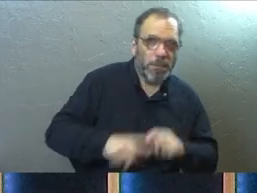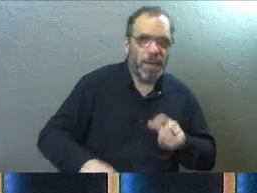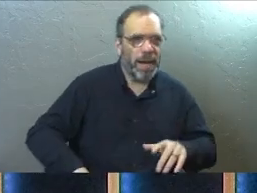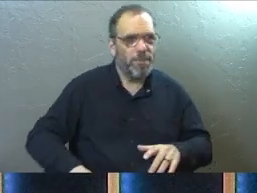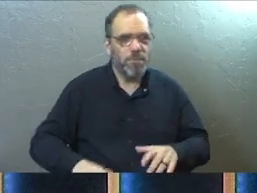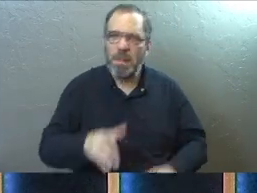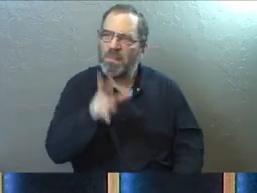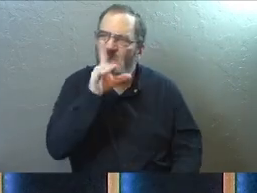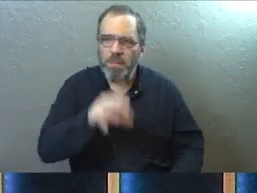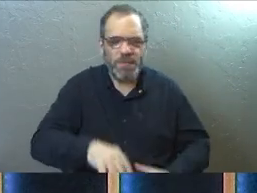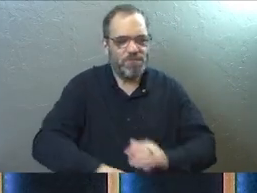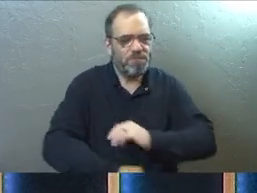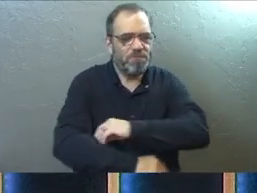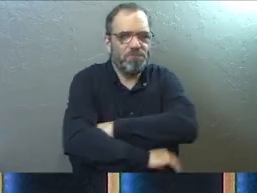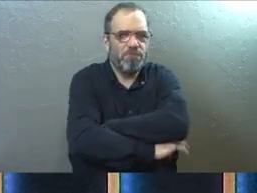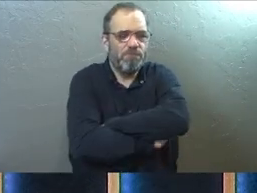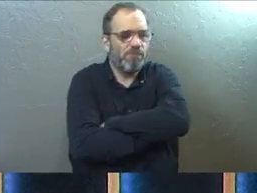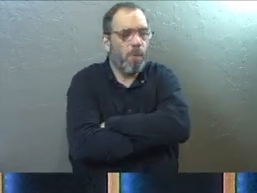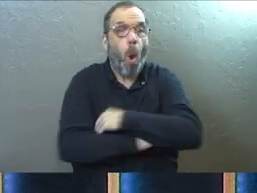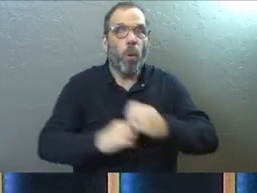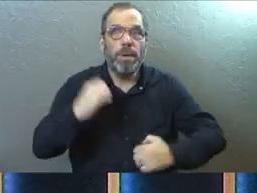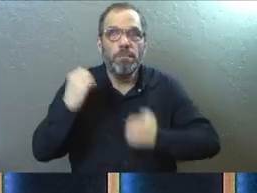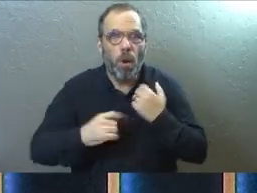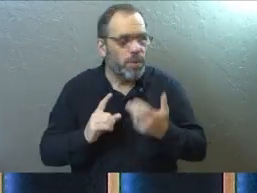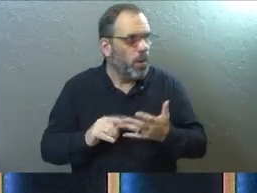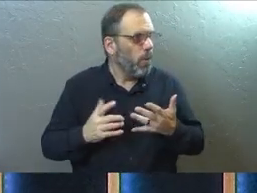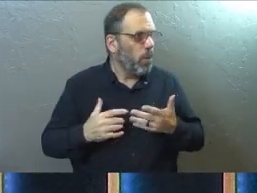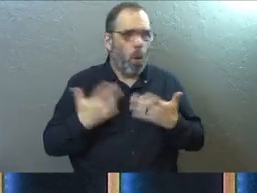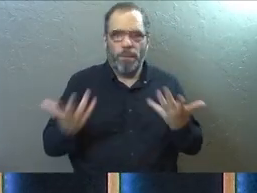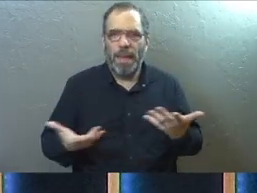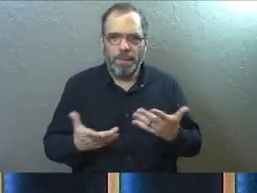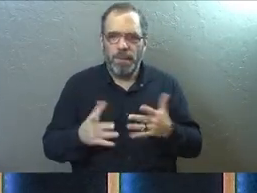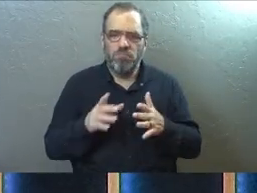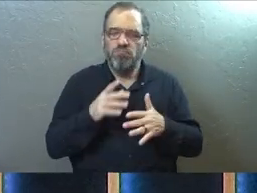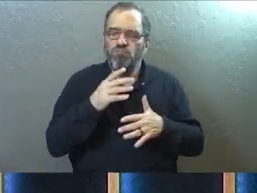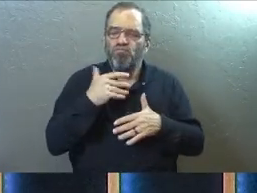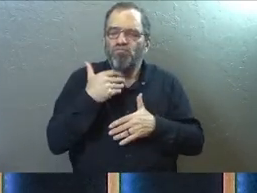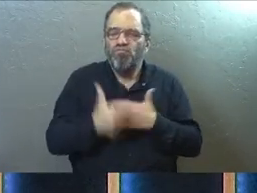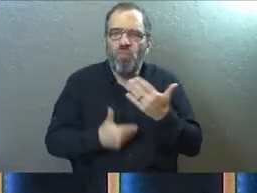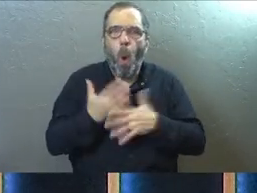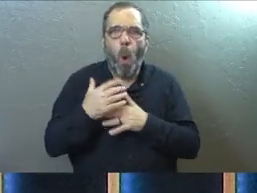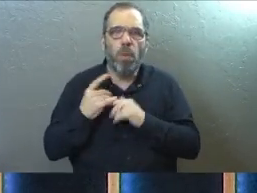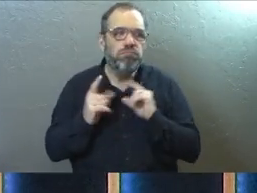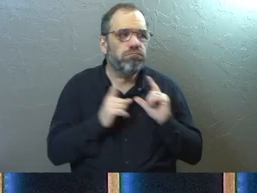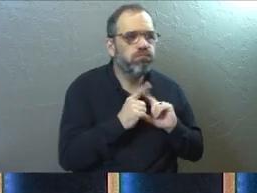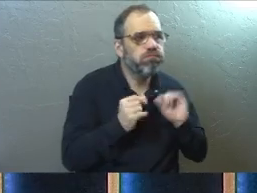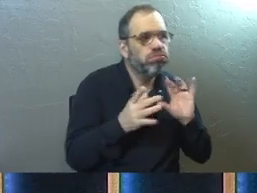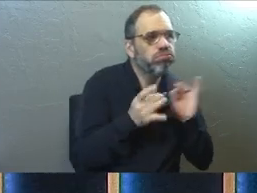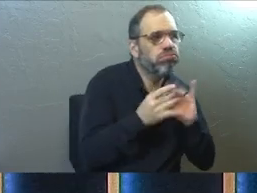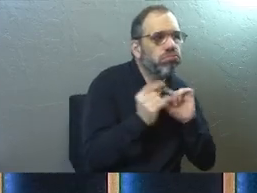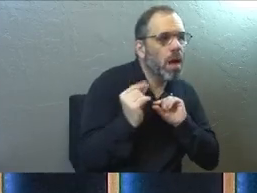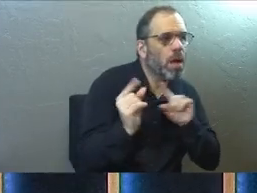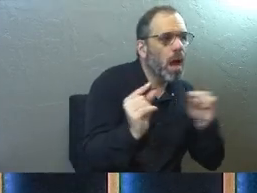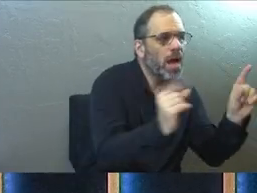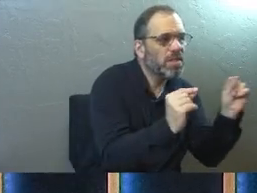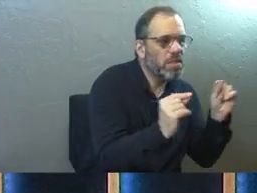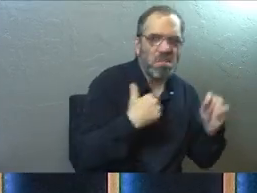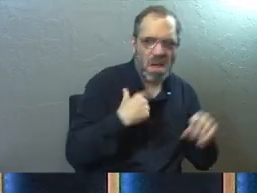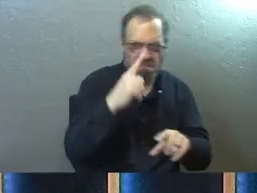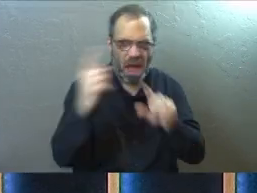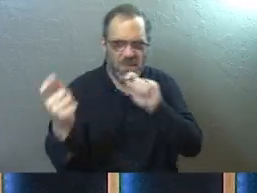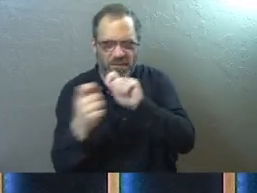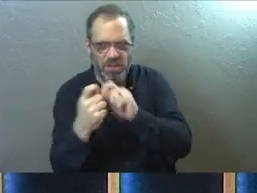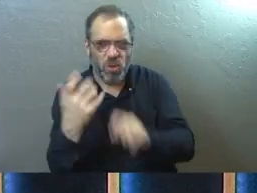it's going to be verbal and, and maybe it's going to be emotional and maybe it's going to be subtle and maybe it's going to be gossip, but I'll get my revenge because